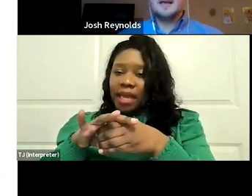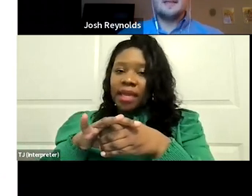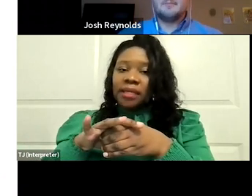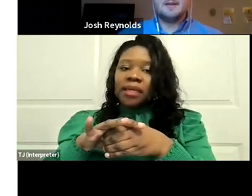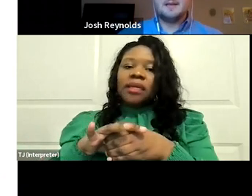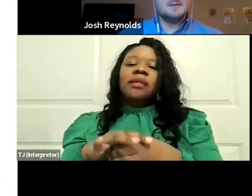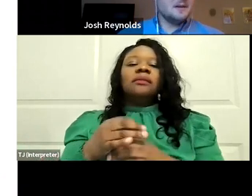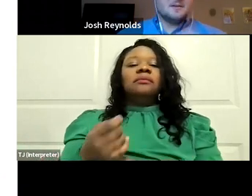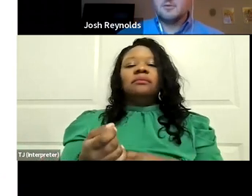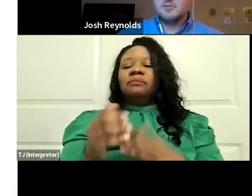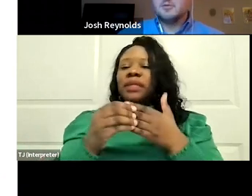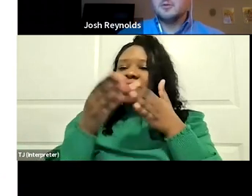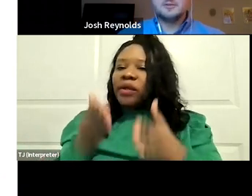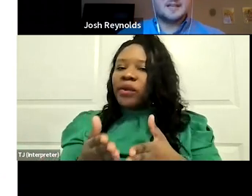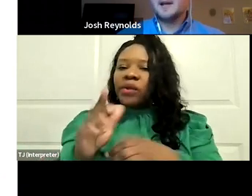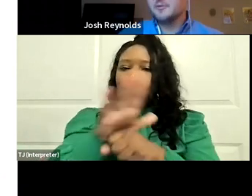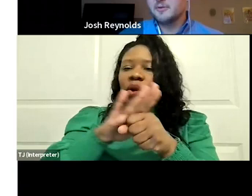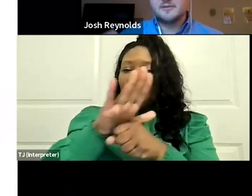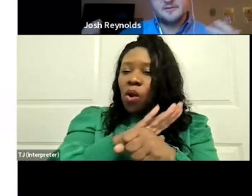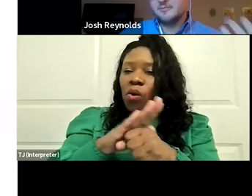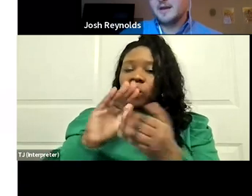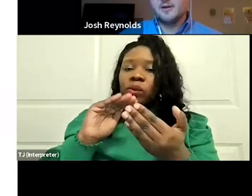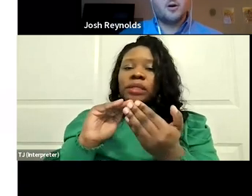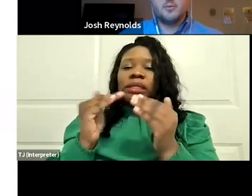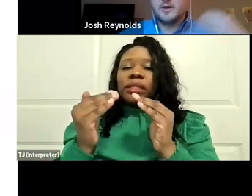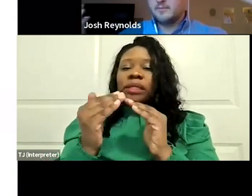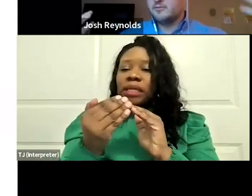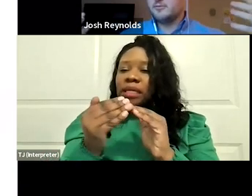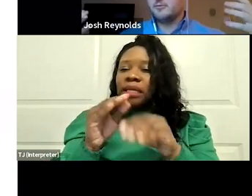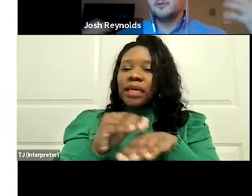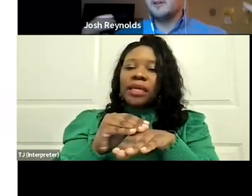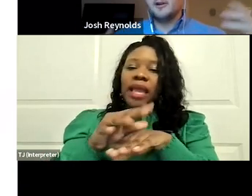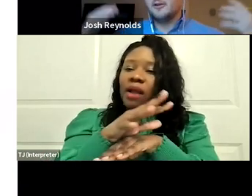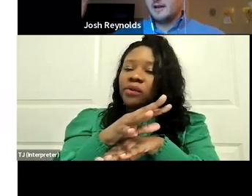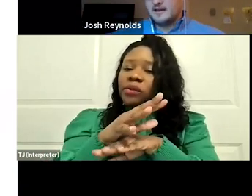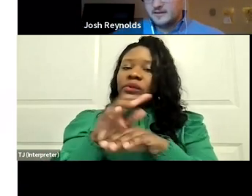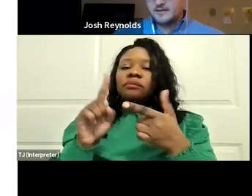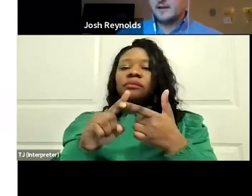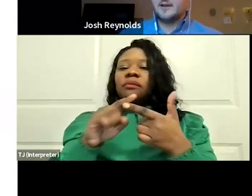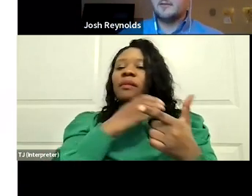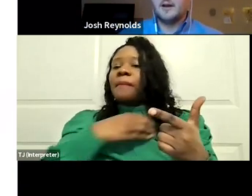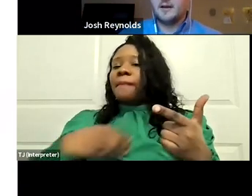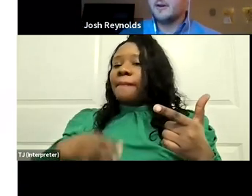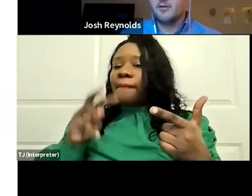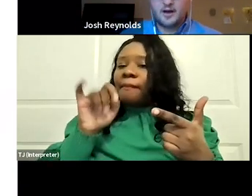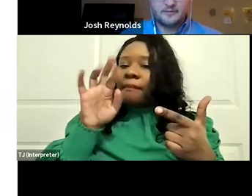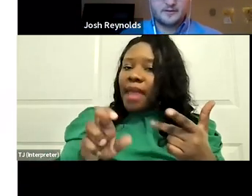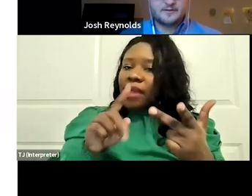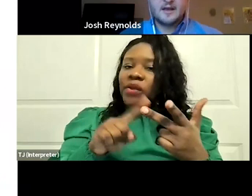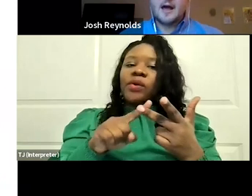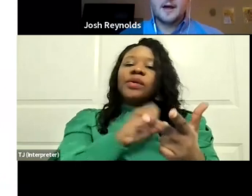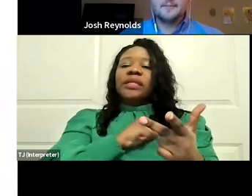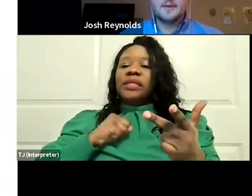government, that being your local city council person, your mayor, all the way up through your senator and the executive federal